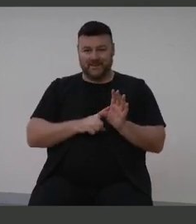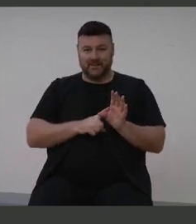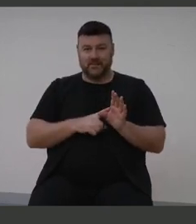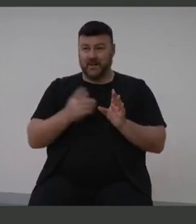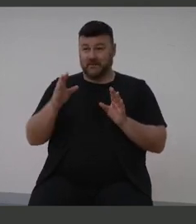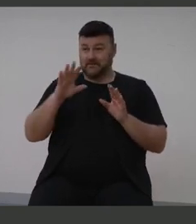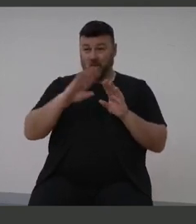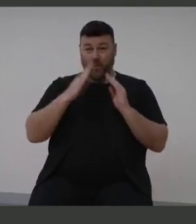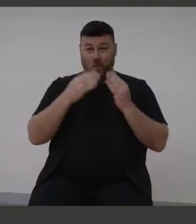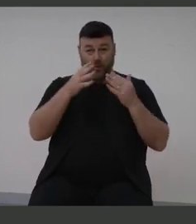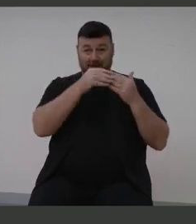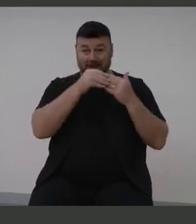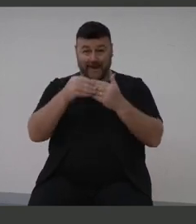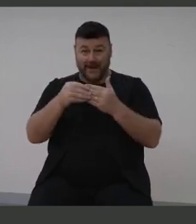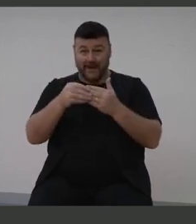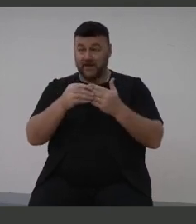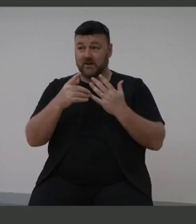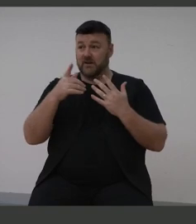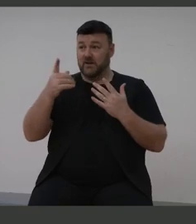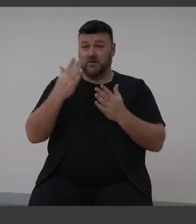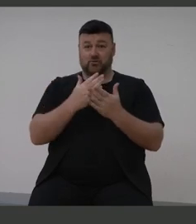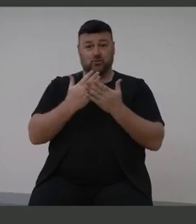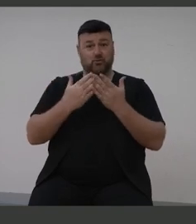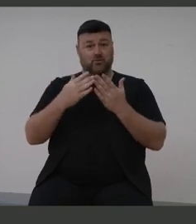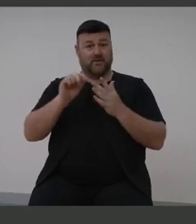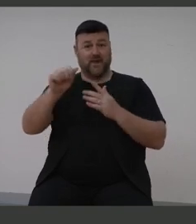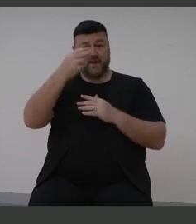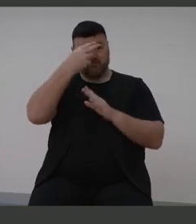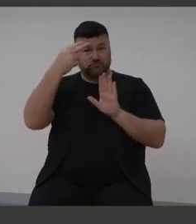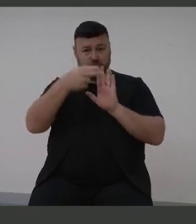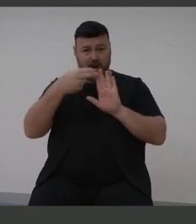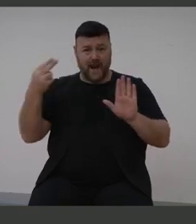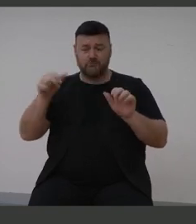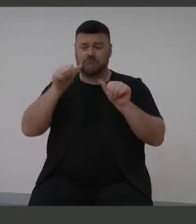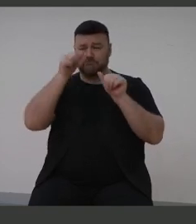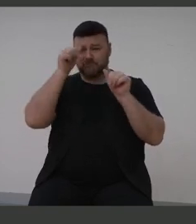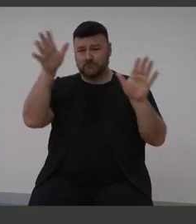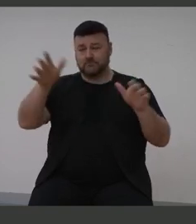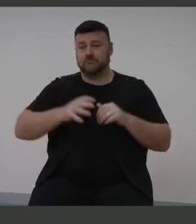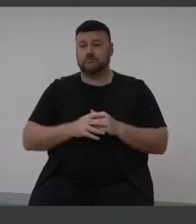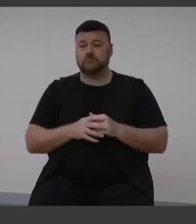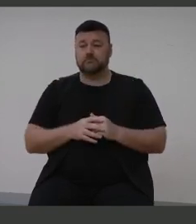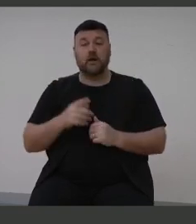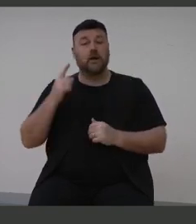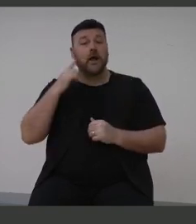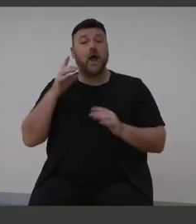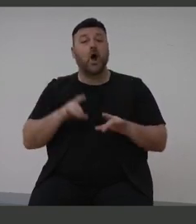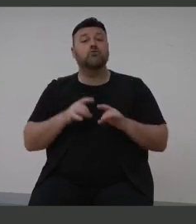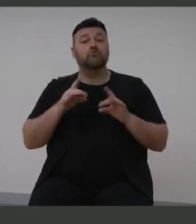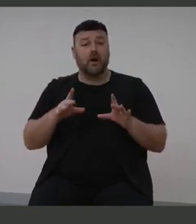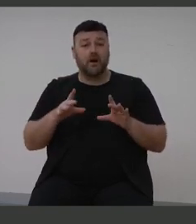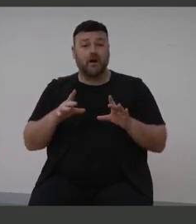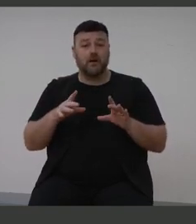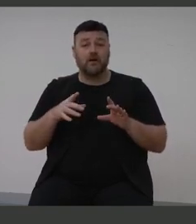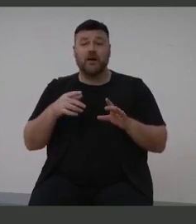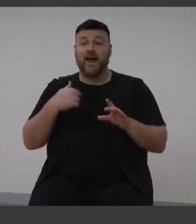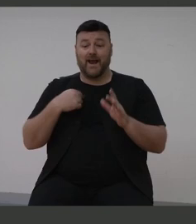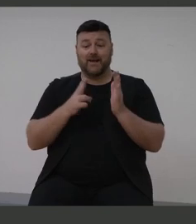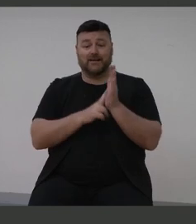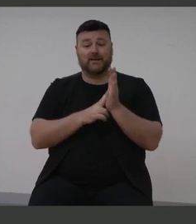solutions and is an iconic brand nationally and globally. And Hearing Australia and the National Acoustic Laboratories combined